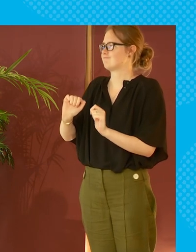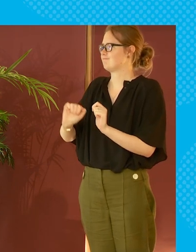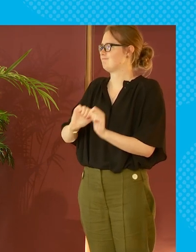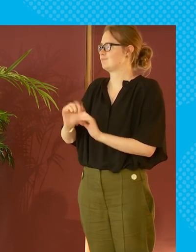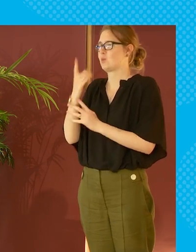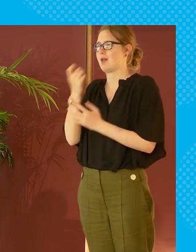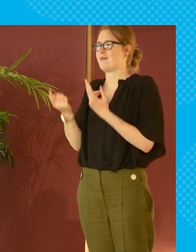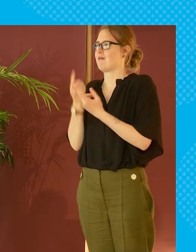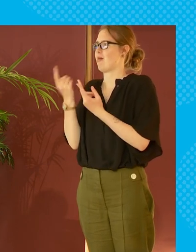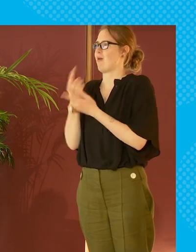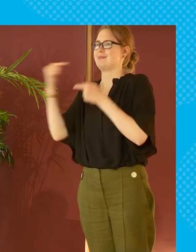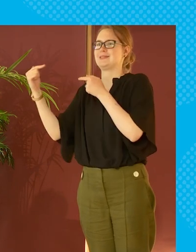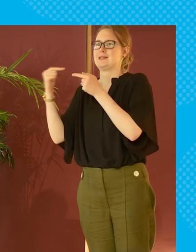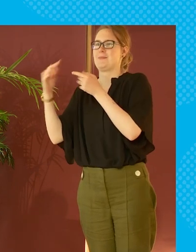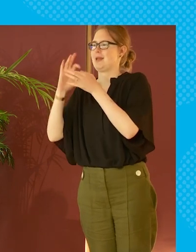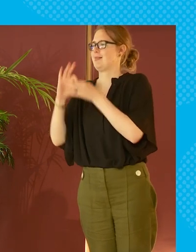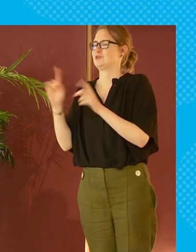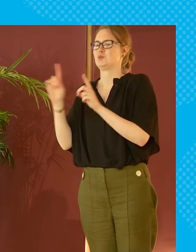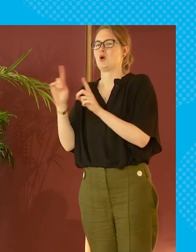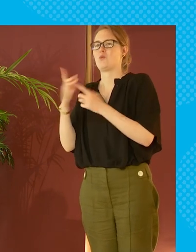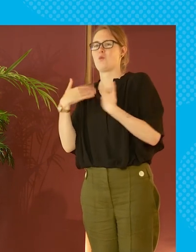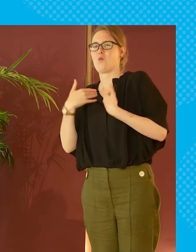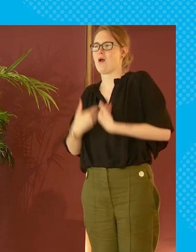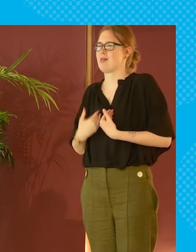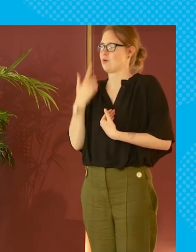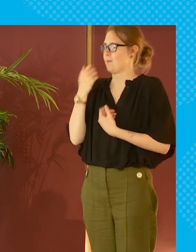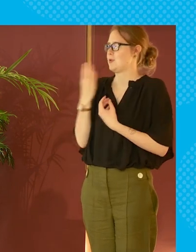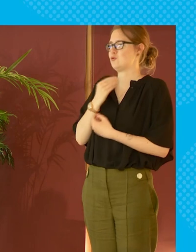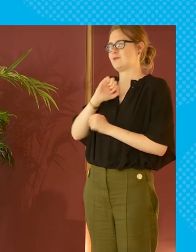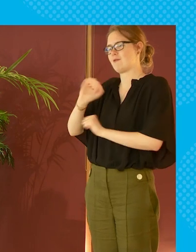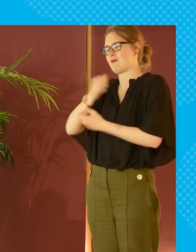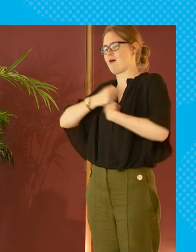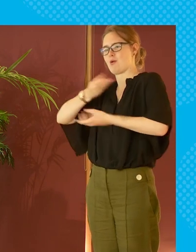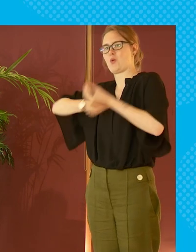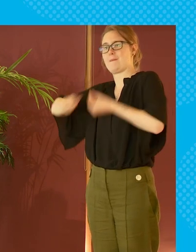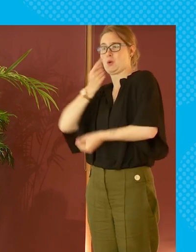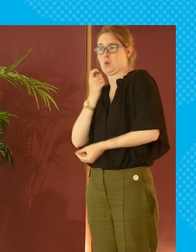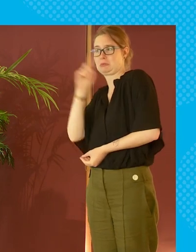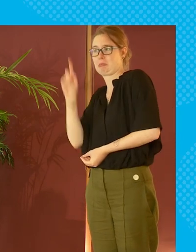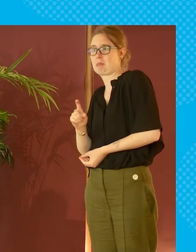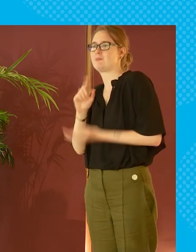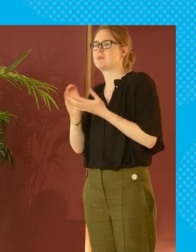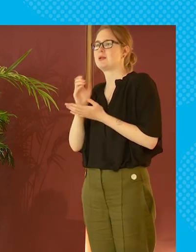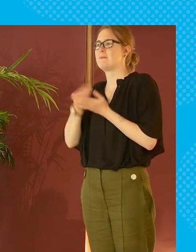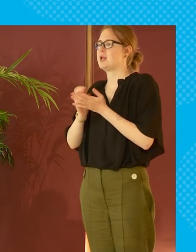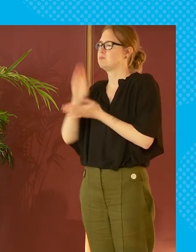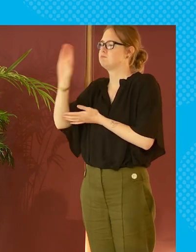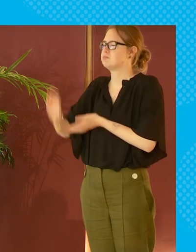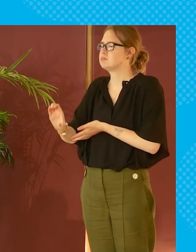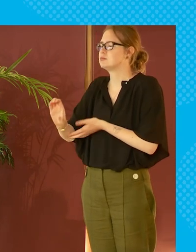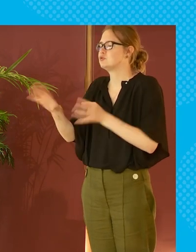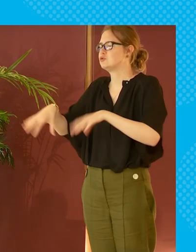is like we can have another debate over whether wealth can be useful to the economy you know like investing